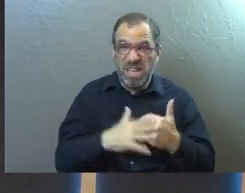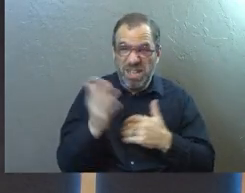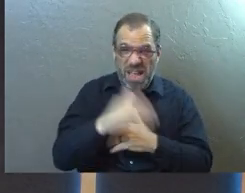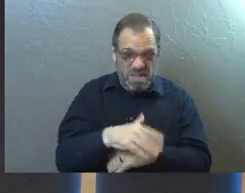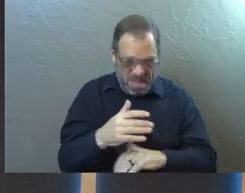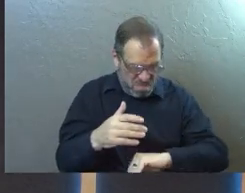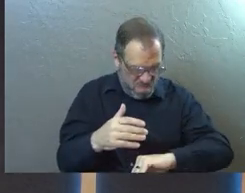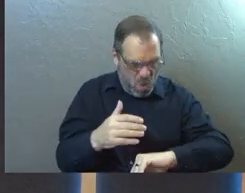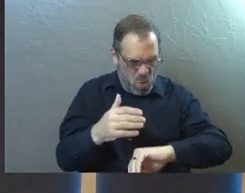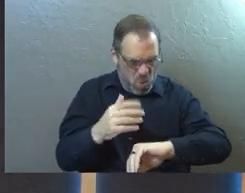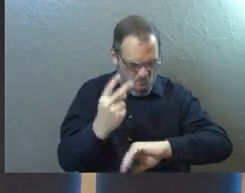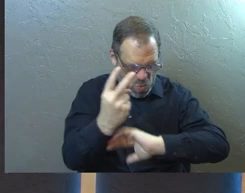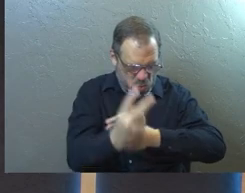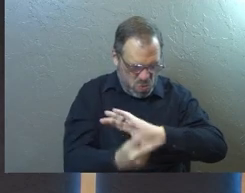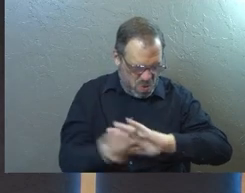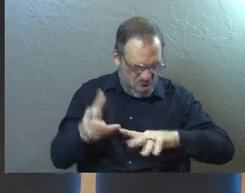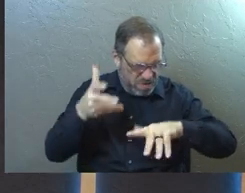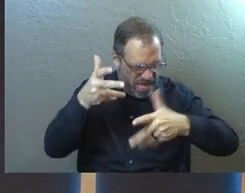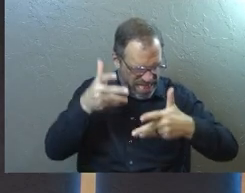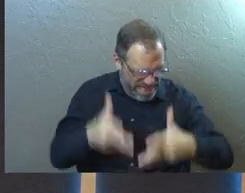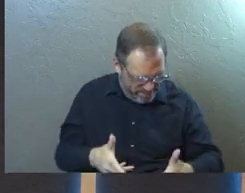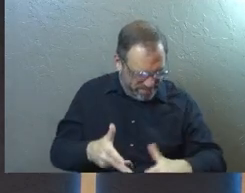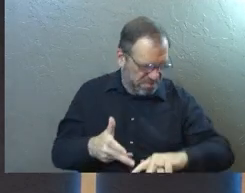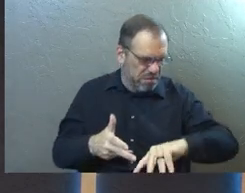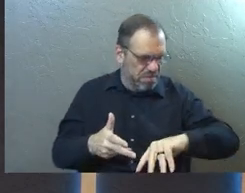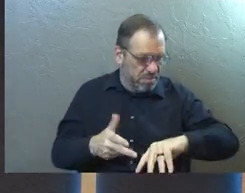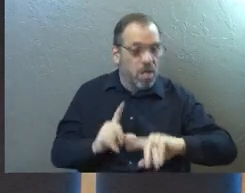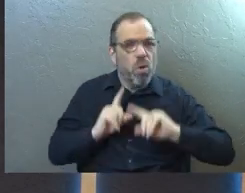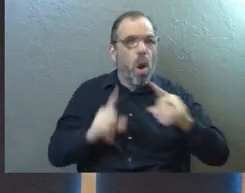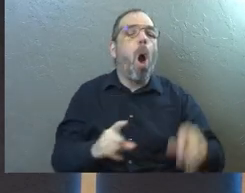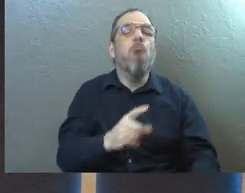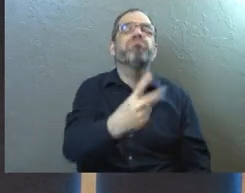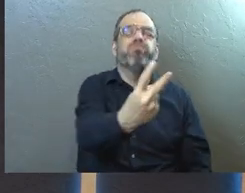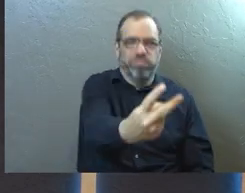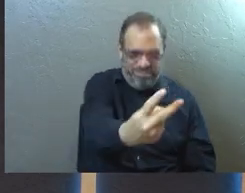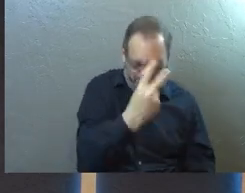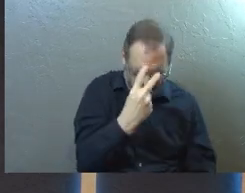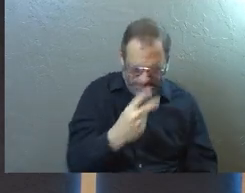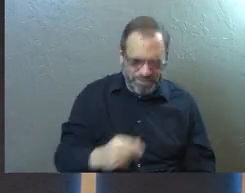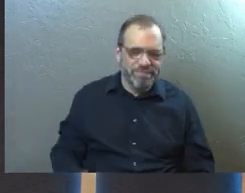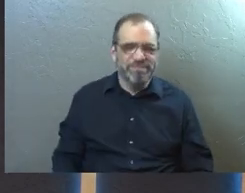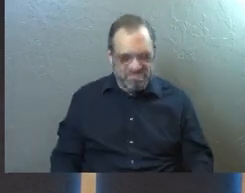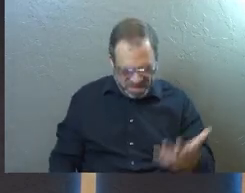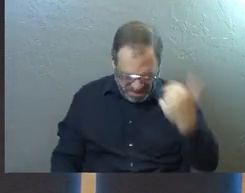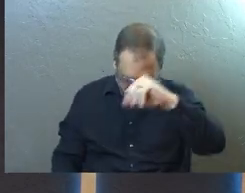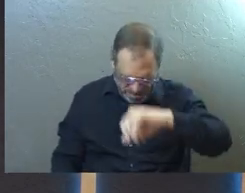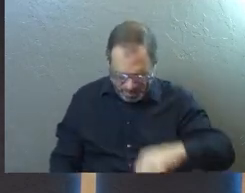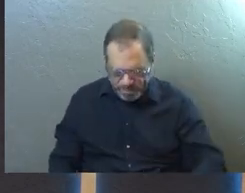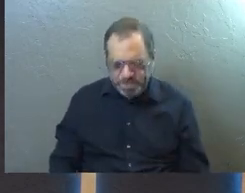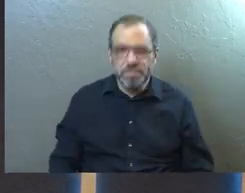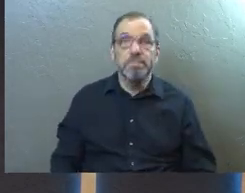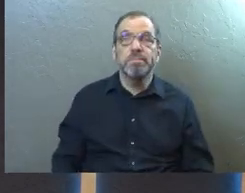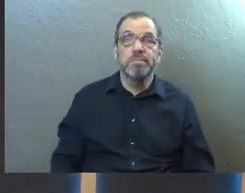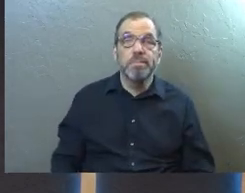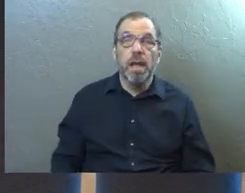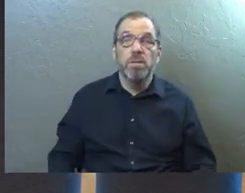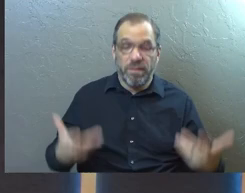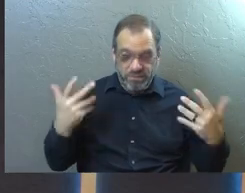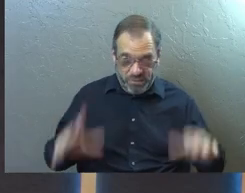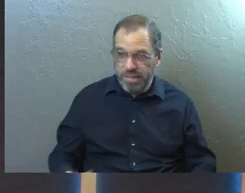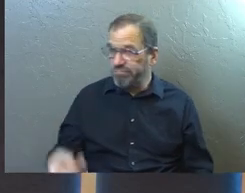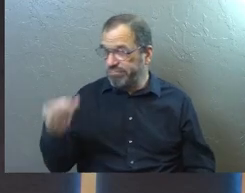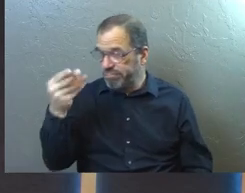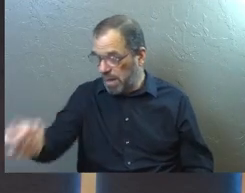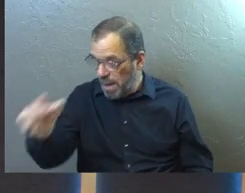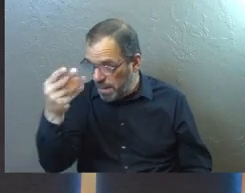the day, there's only a few hours of work left even. And he, he hires a few more guys come work for me. And then at the end of the day, when